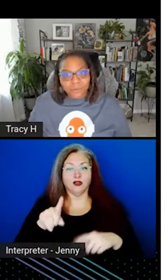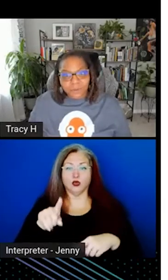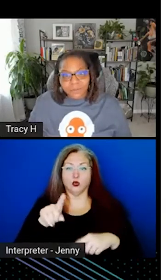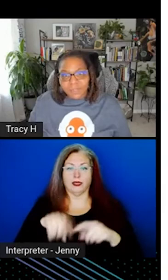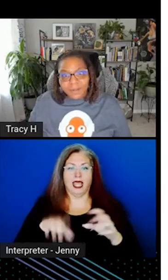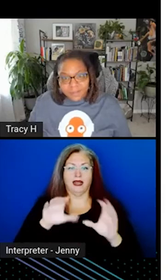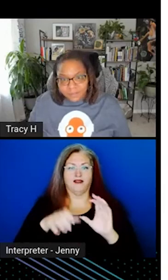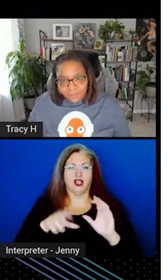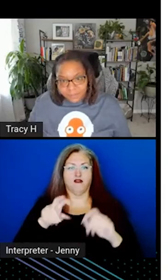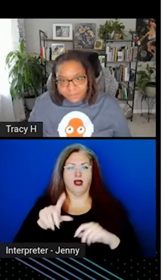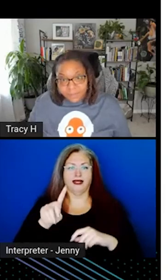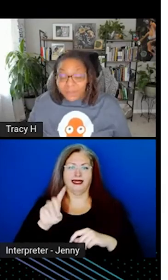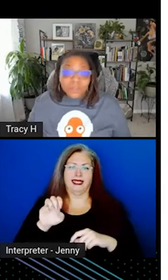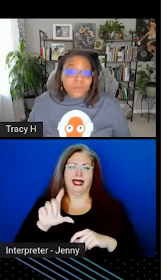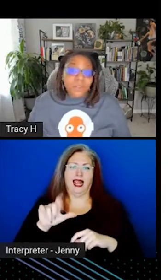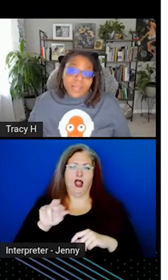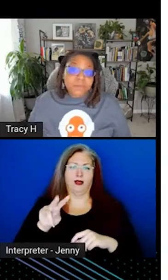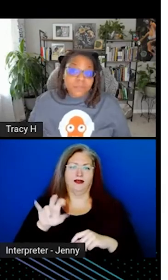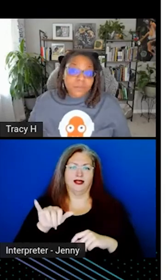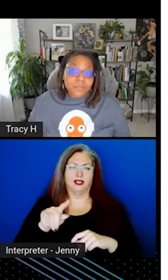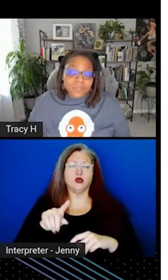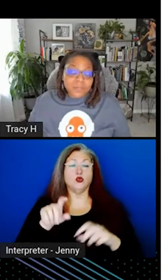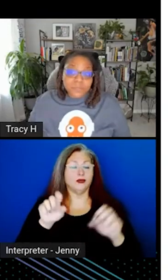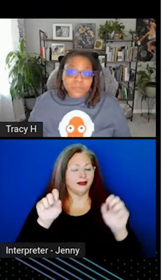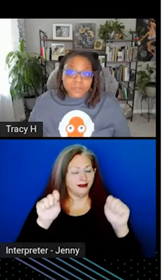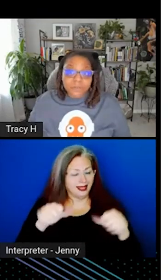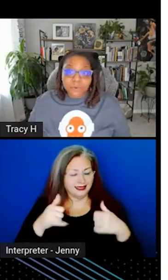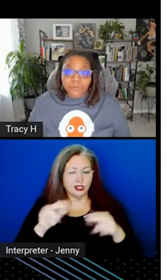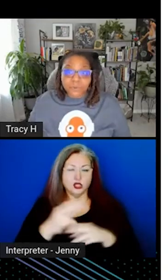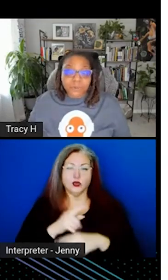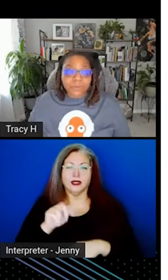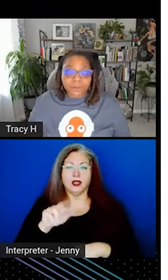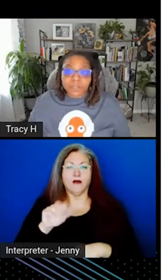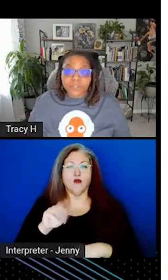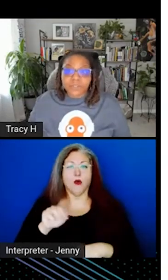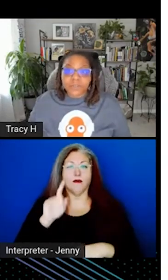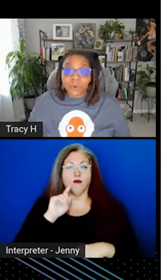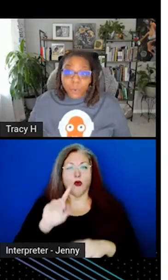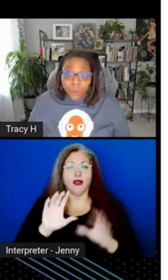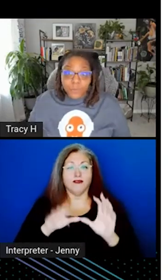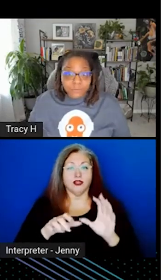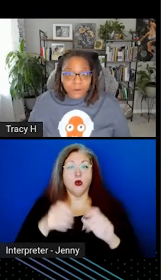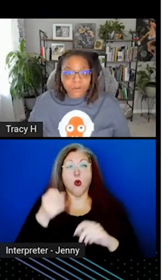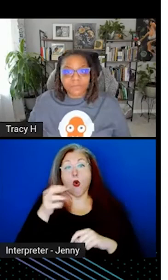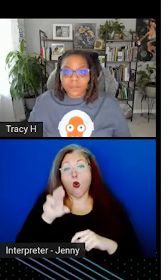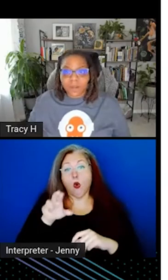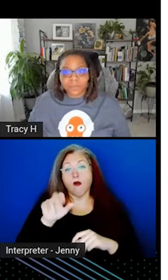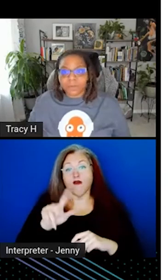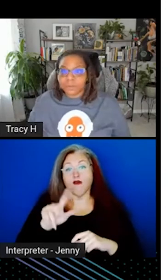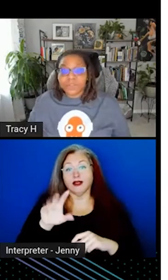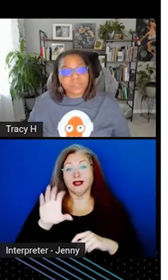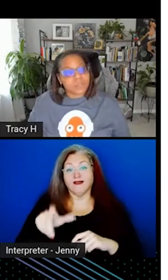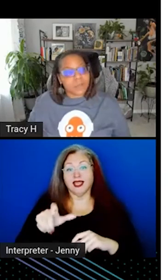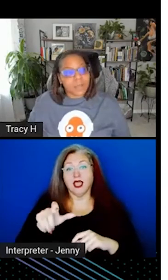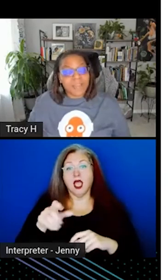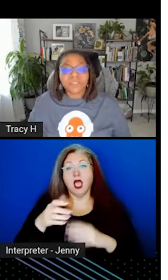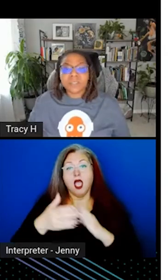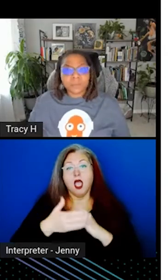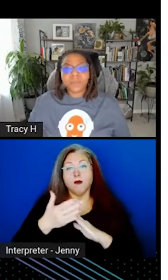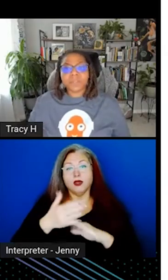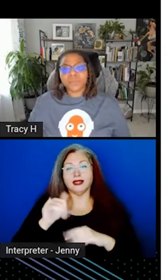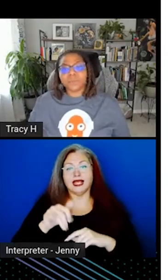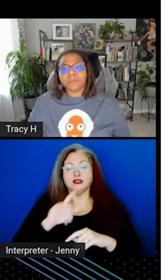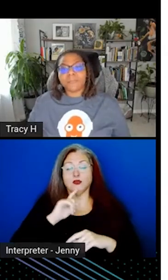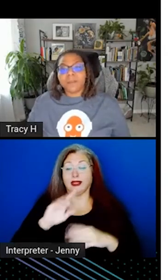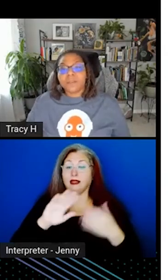configure Vault declaratively. You can absolutely still use Terraform for your configurations or the Vault config operator, which is actually a